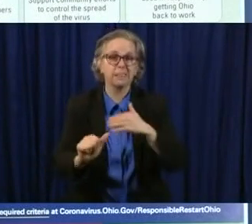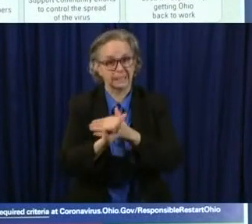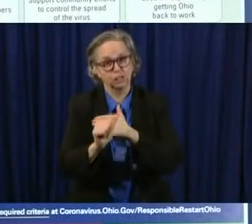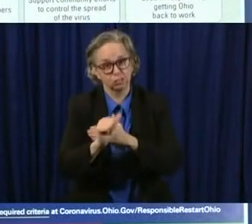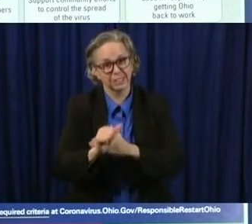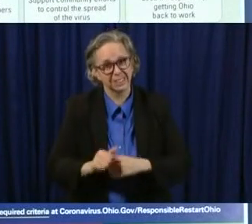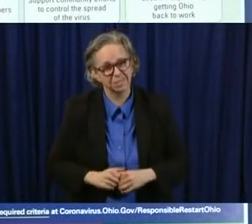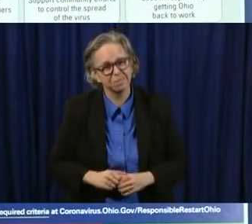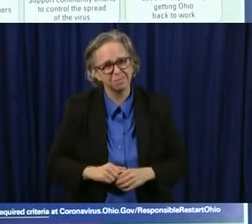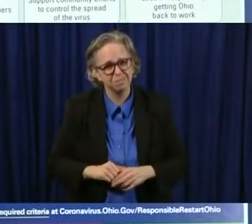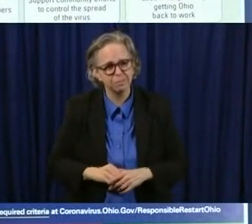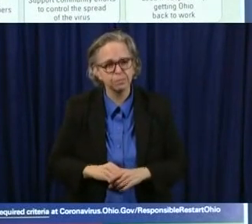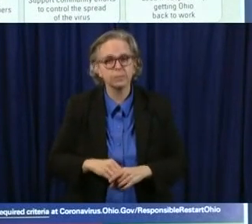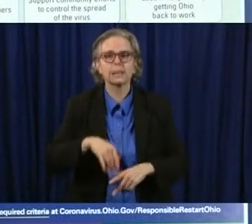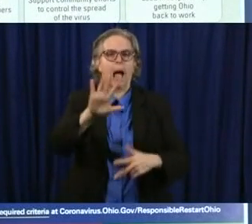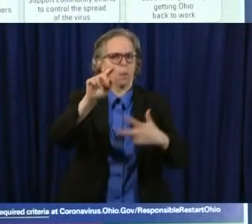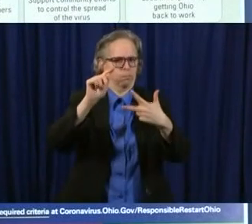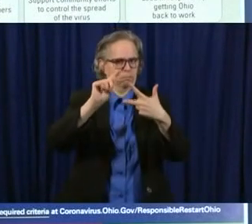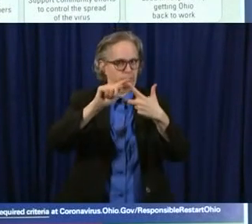Third fact.